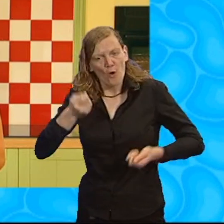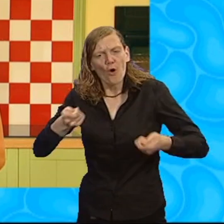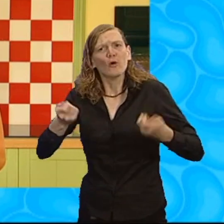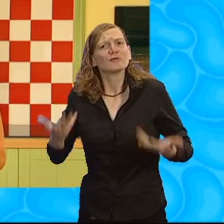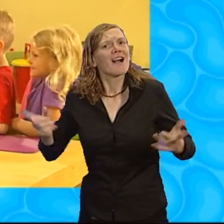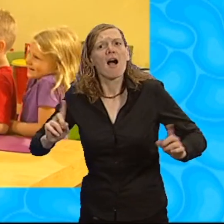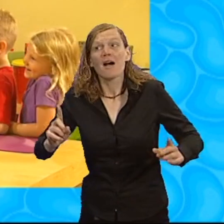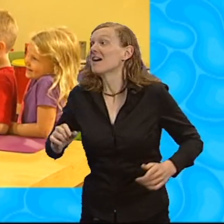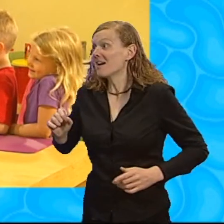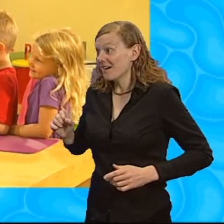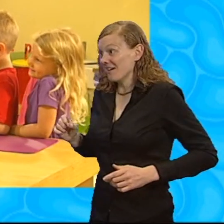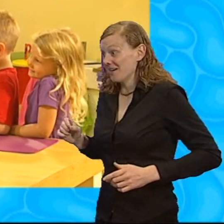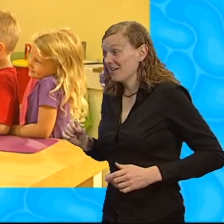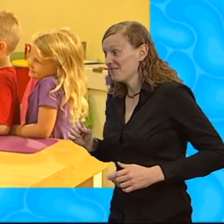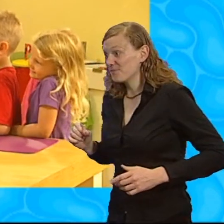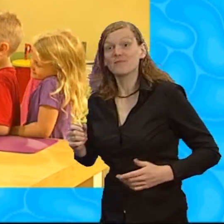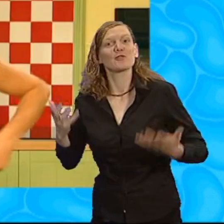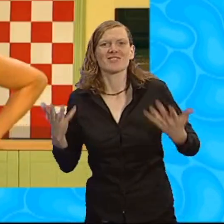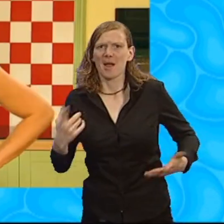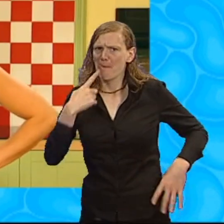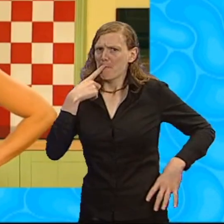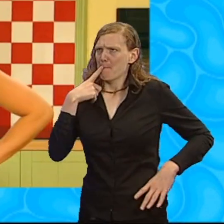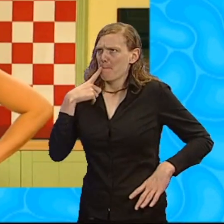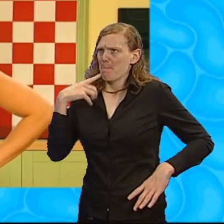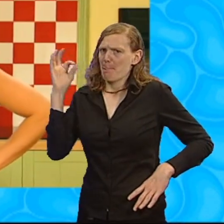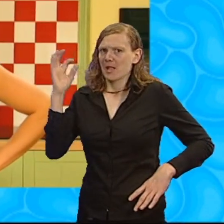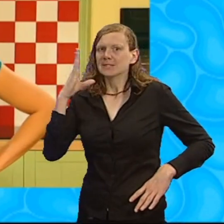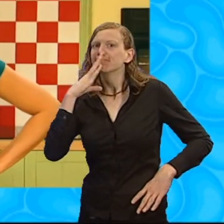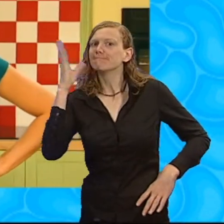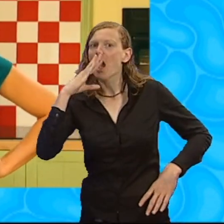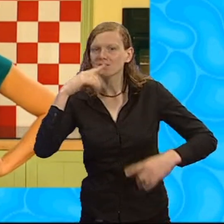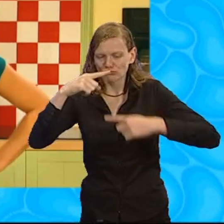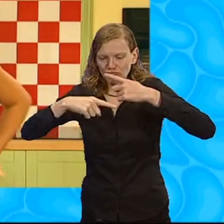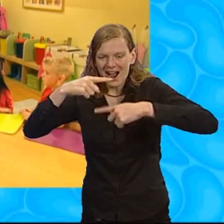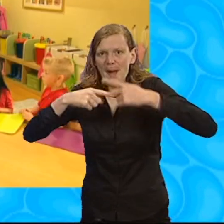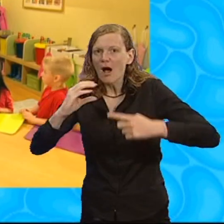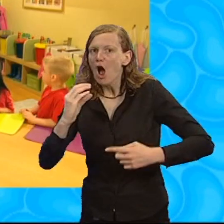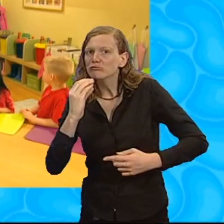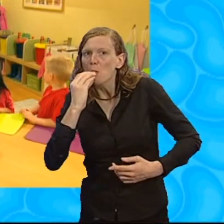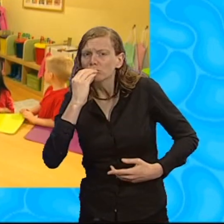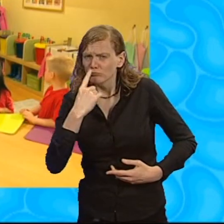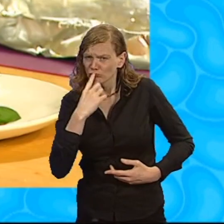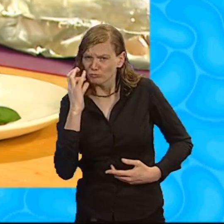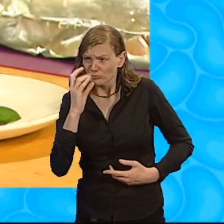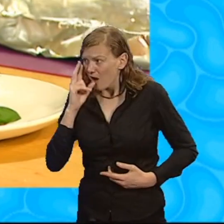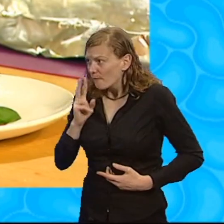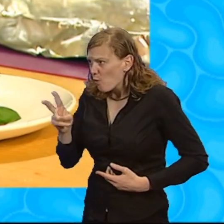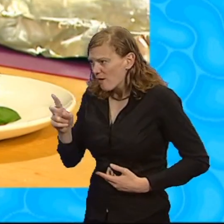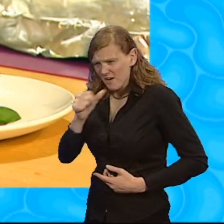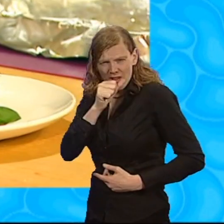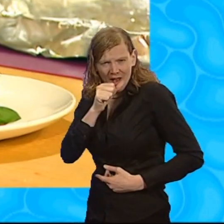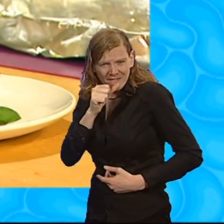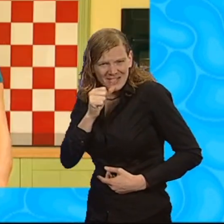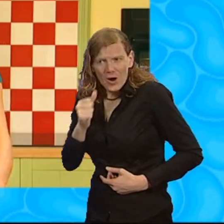to be cooking today? Yes. Today's mouth-watering recipe is going to be a spicy baked